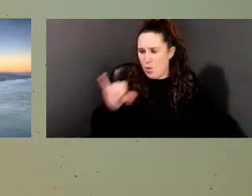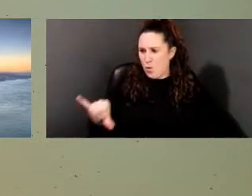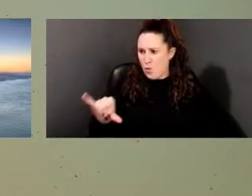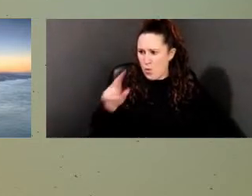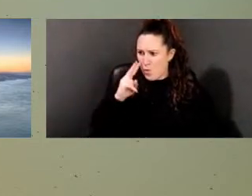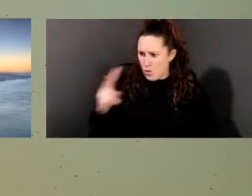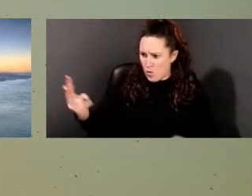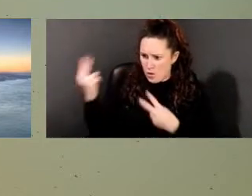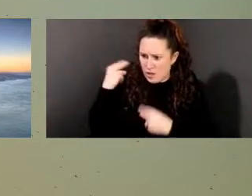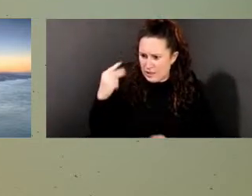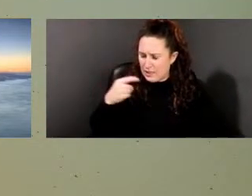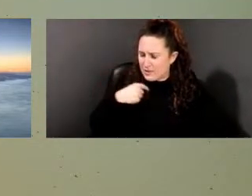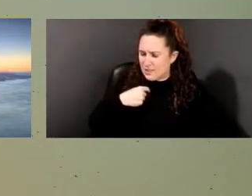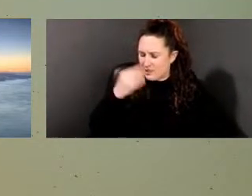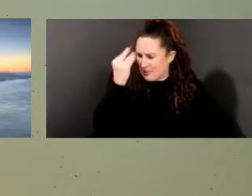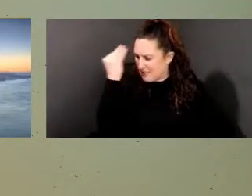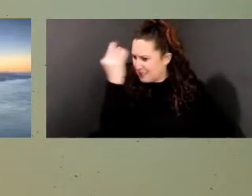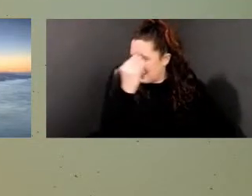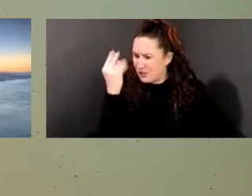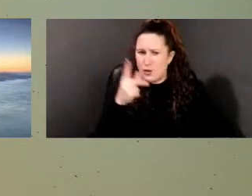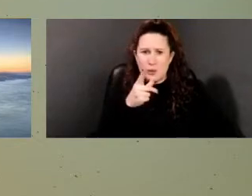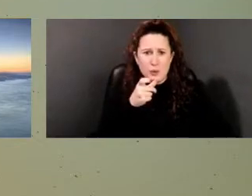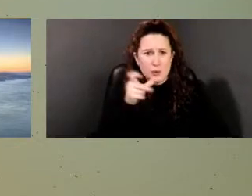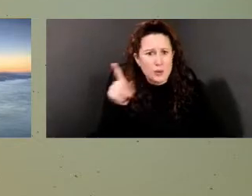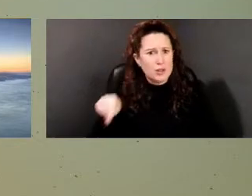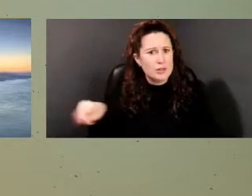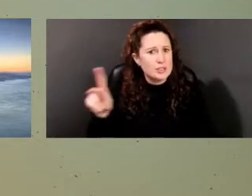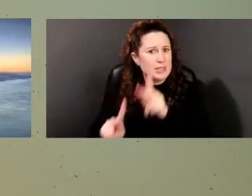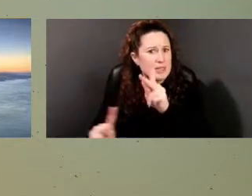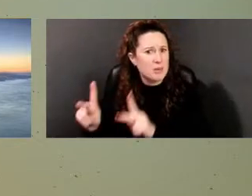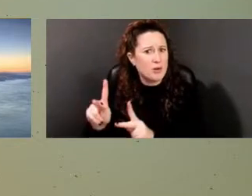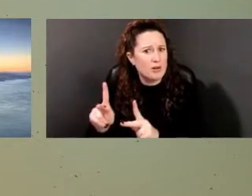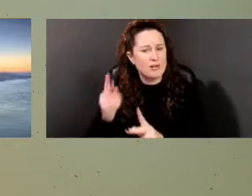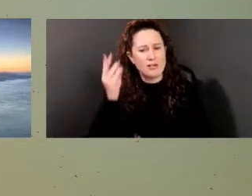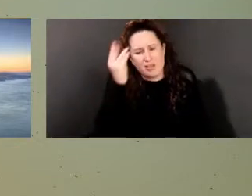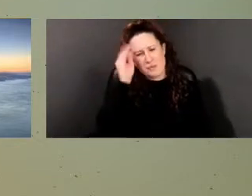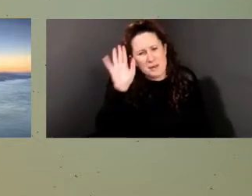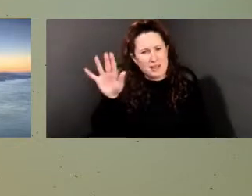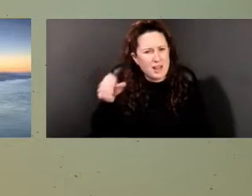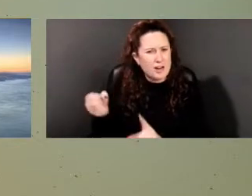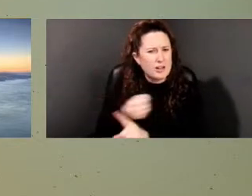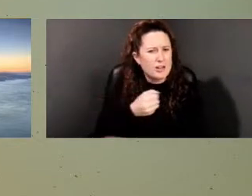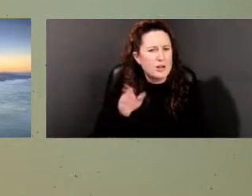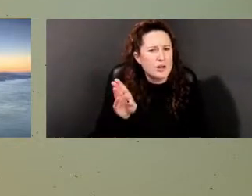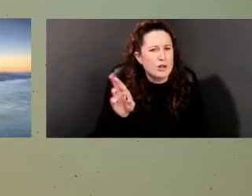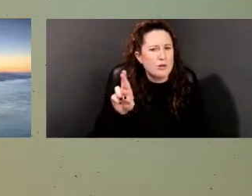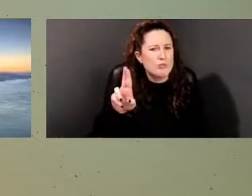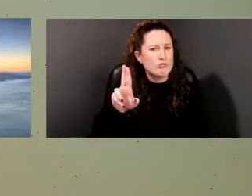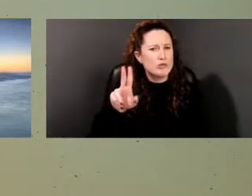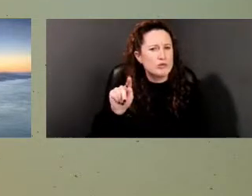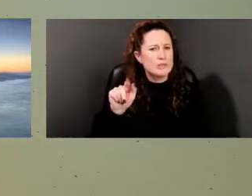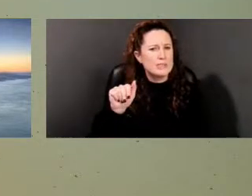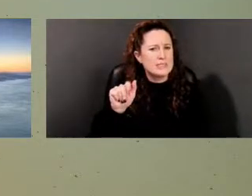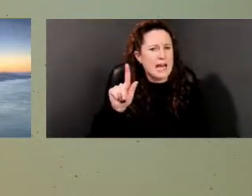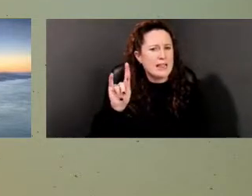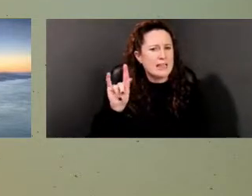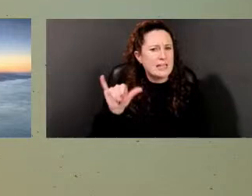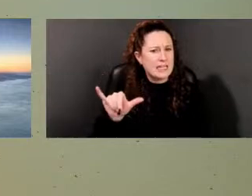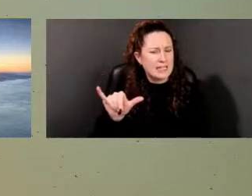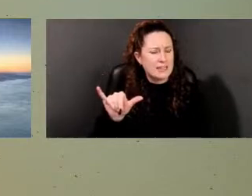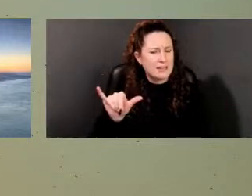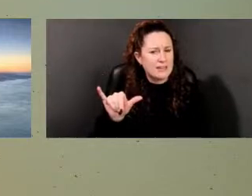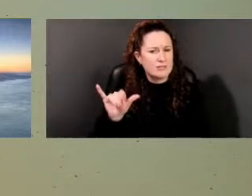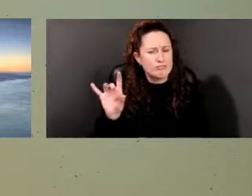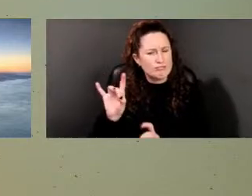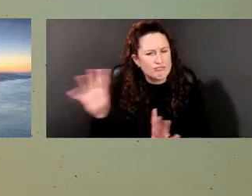like, what the, the, to try to think about the brutality of Dr. Fletcher of, of being in bondage and, and forced to,